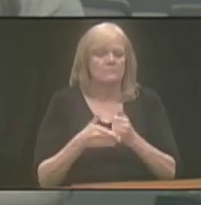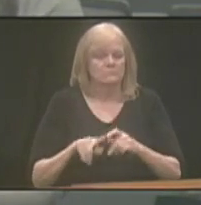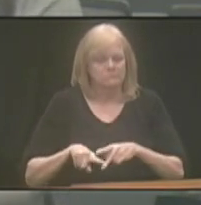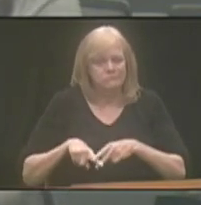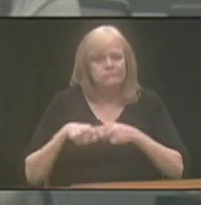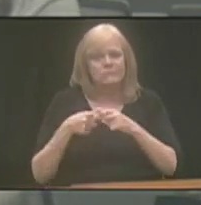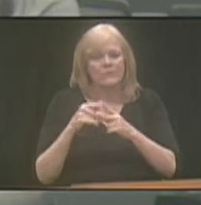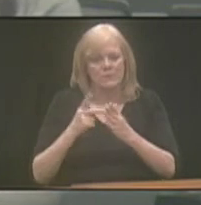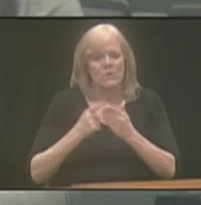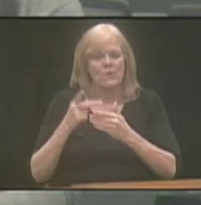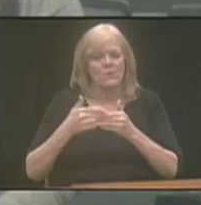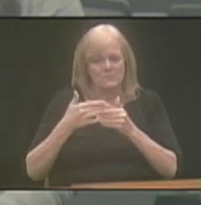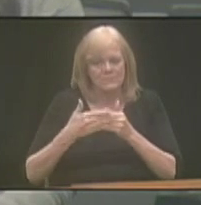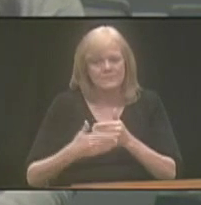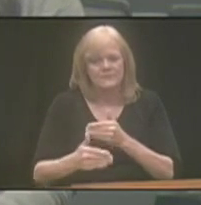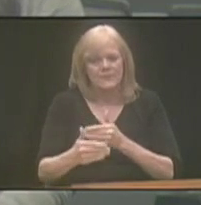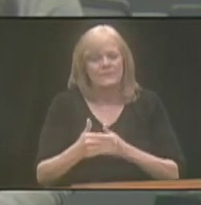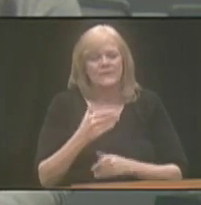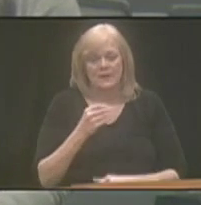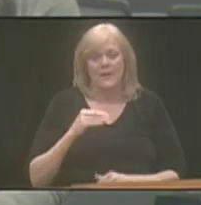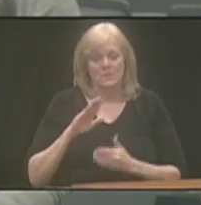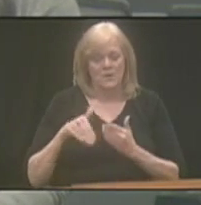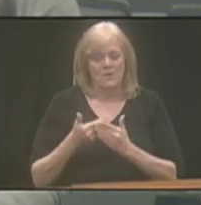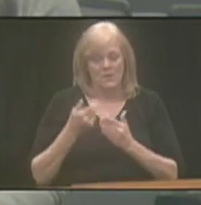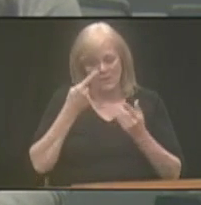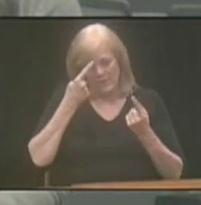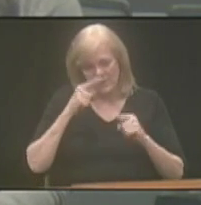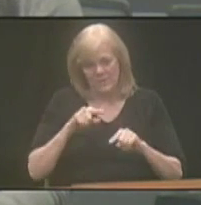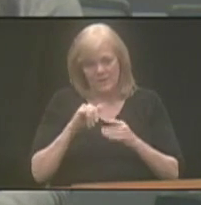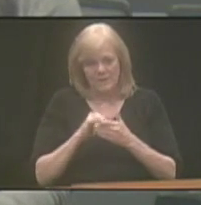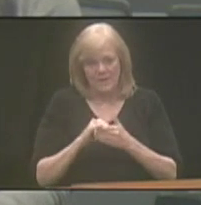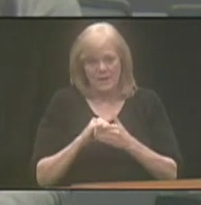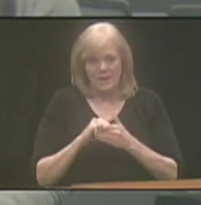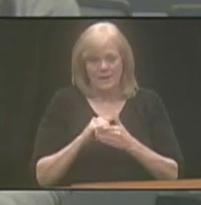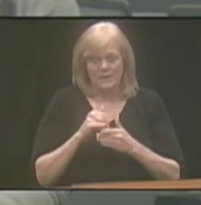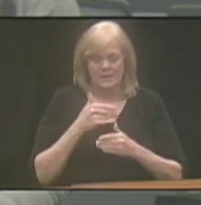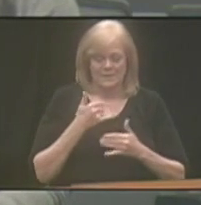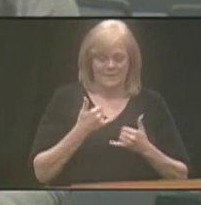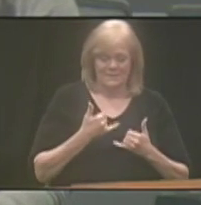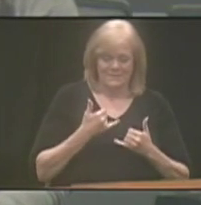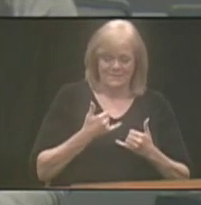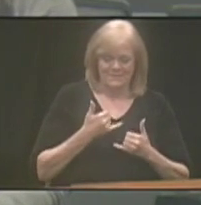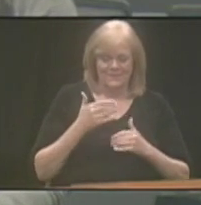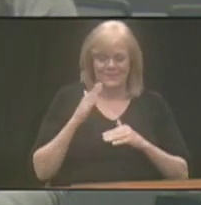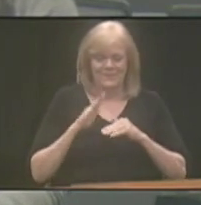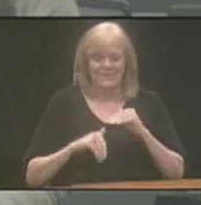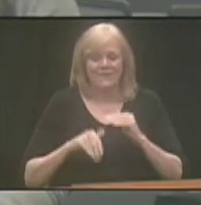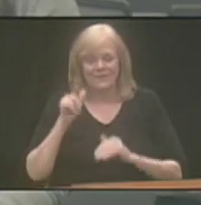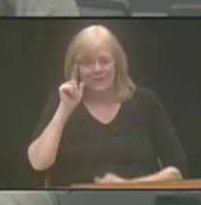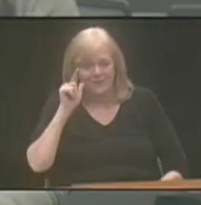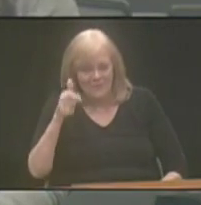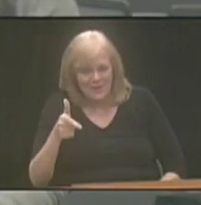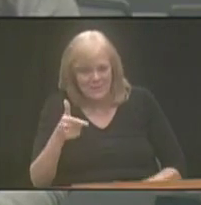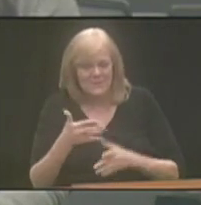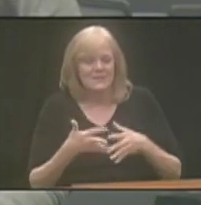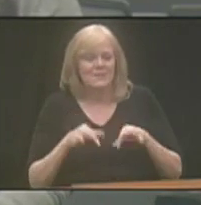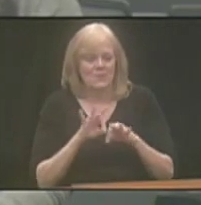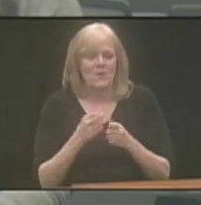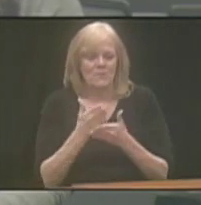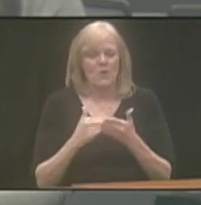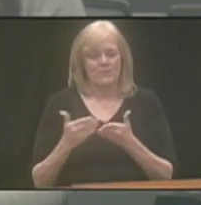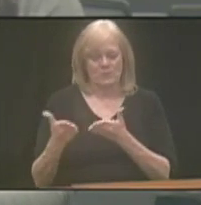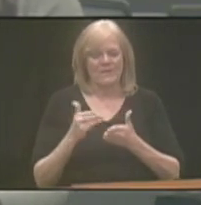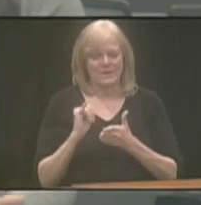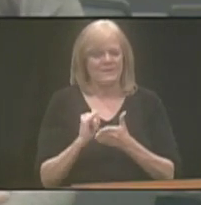this program forward. And we all agreed that sooner rather than later was the important piece in bringing this program